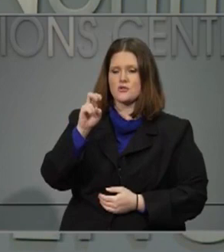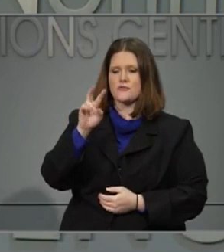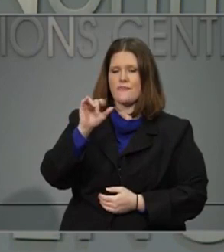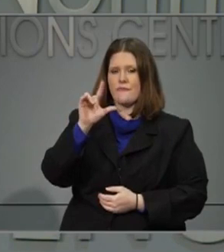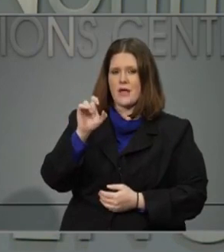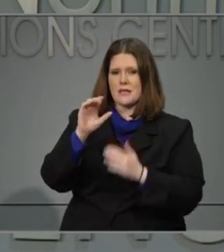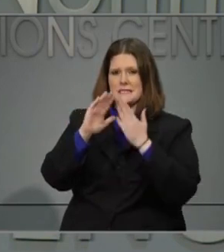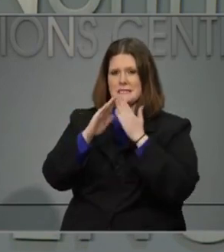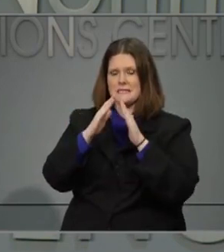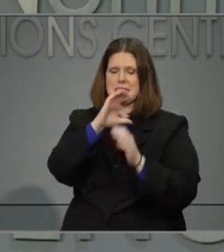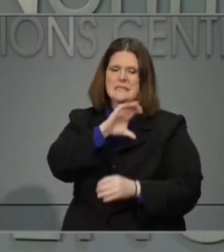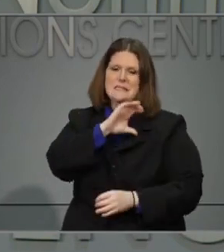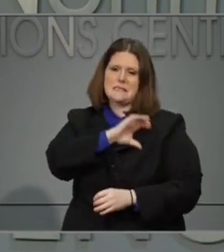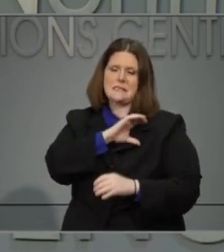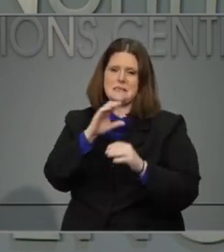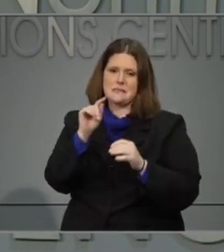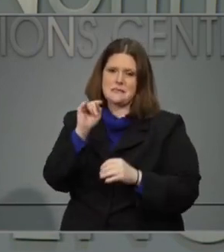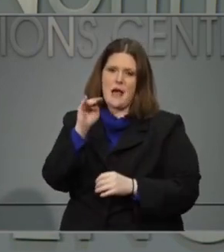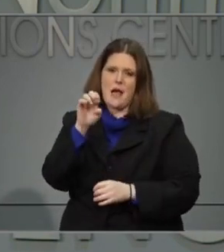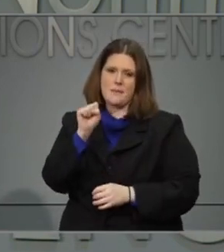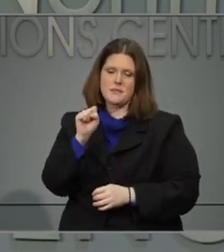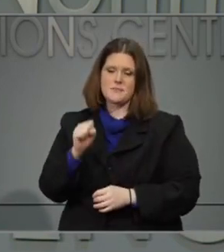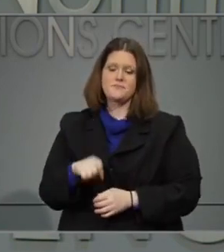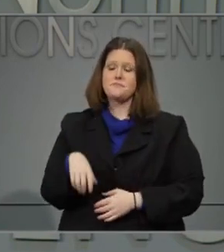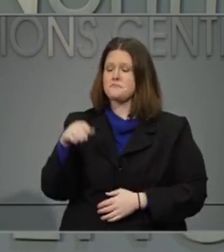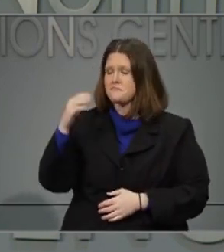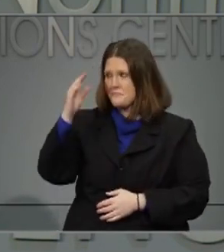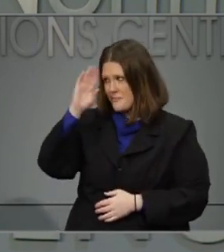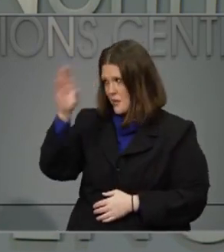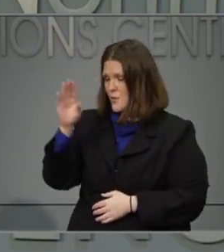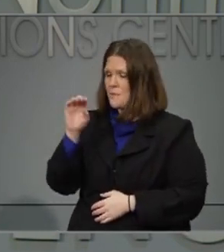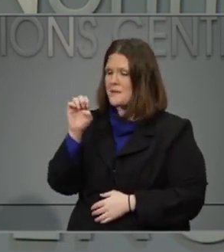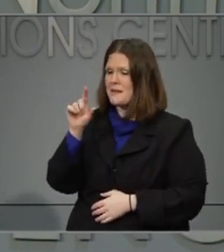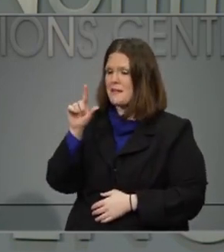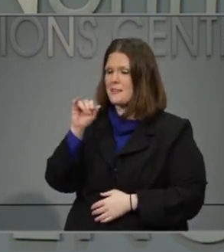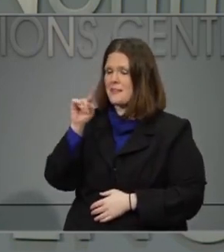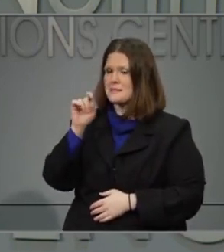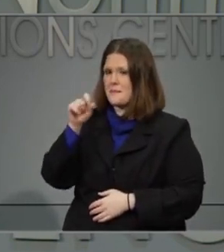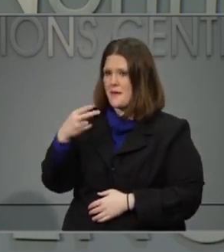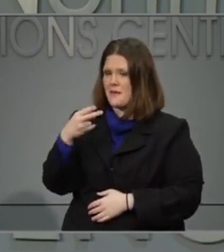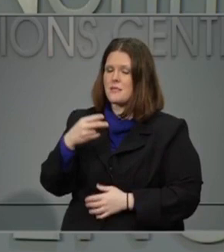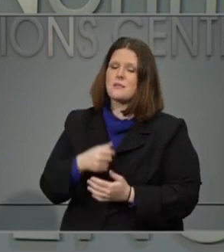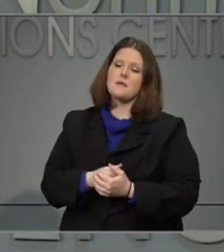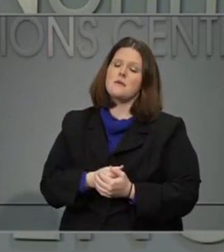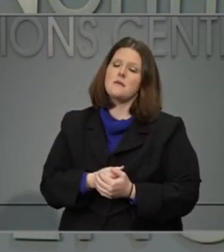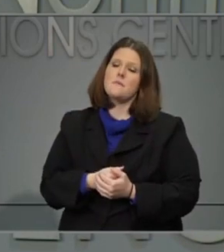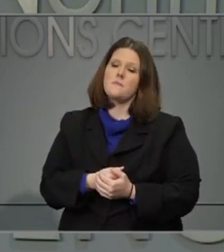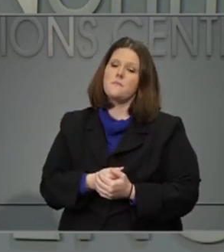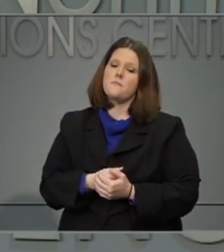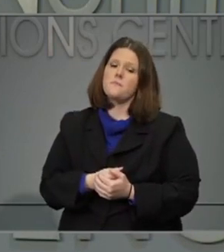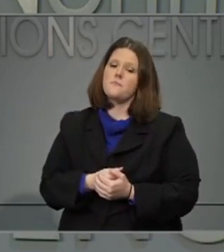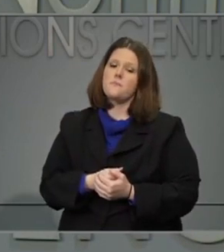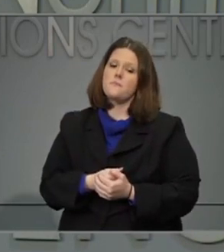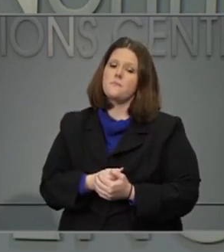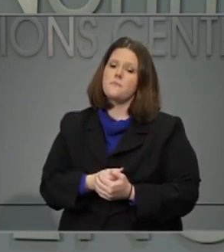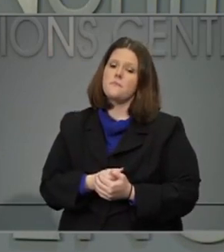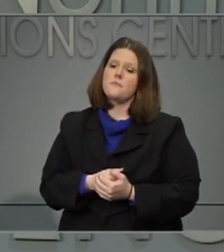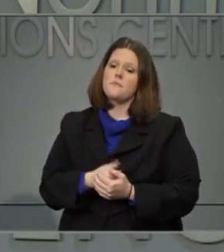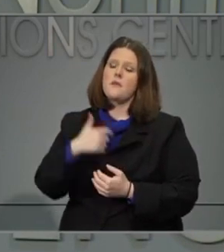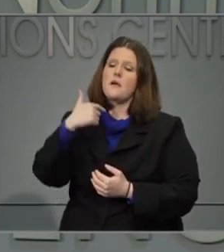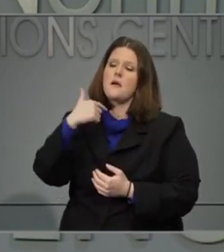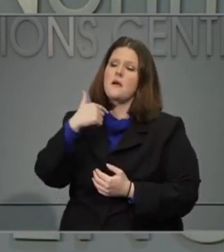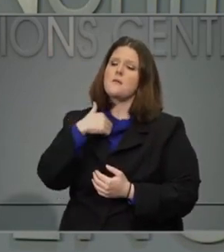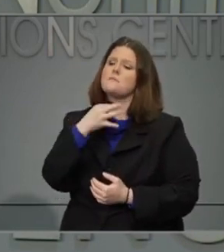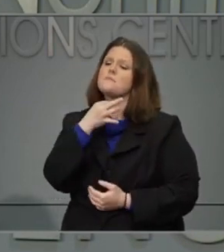Hello Governor, I'm Elizabeth Ann Brown from the Asheville Citizen Times newspaper. I am hoping to get some clarity